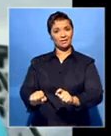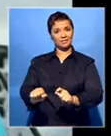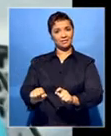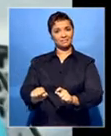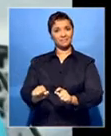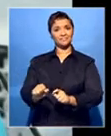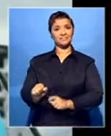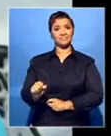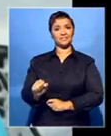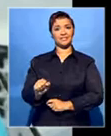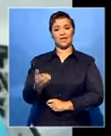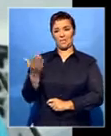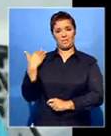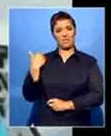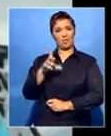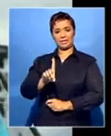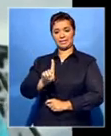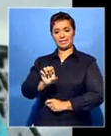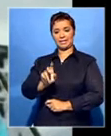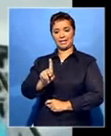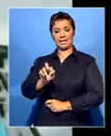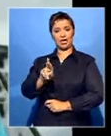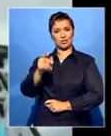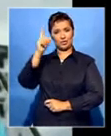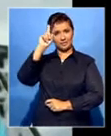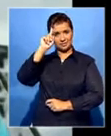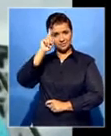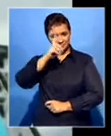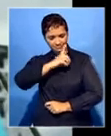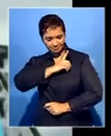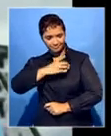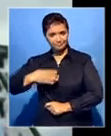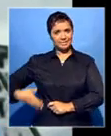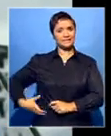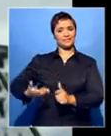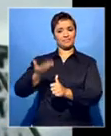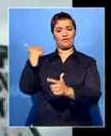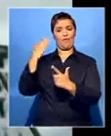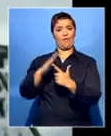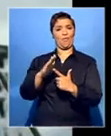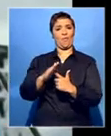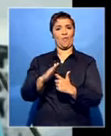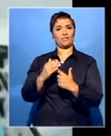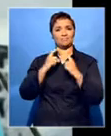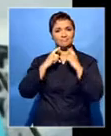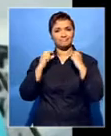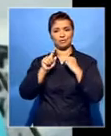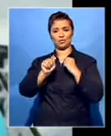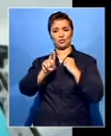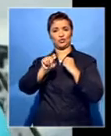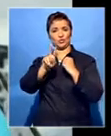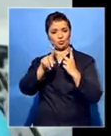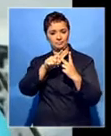de Klerk, a Nobel laureate, Archbishop Tutu, a Nobel laureate, and the woman mayor of Cape Town,